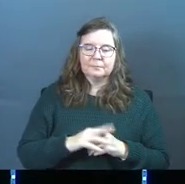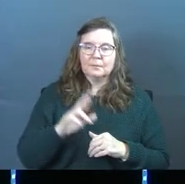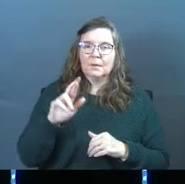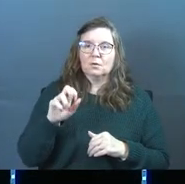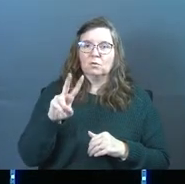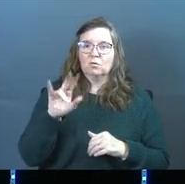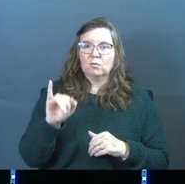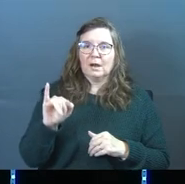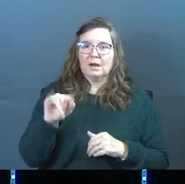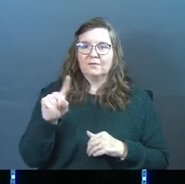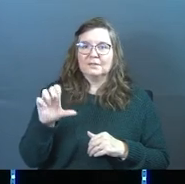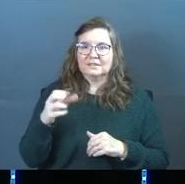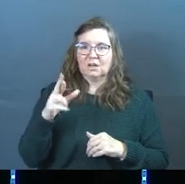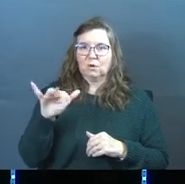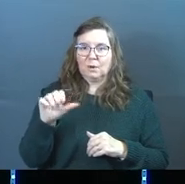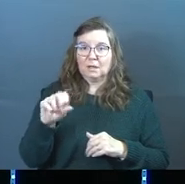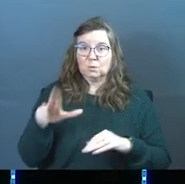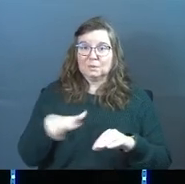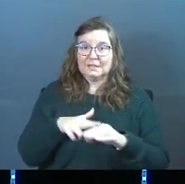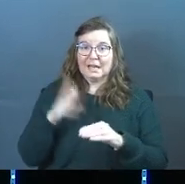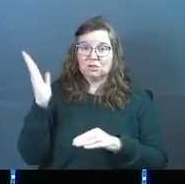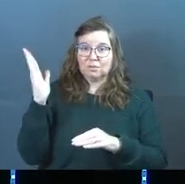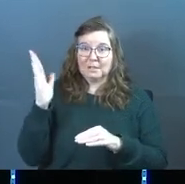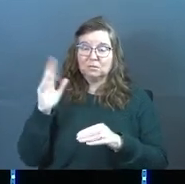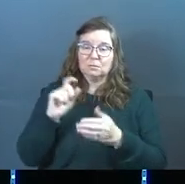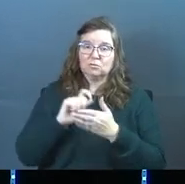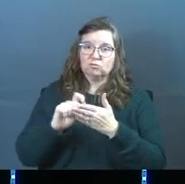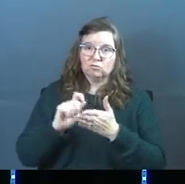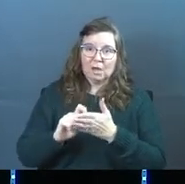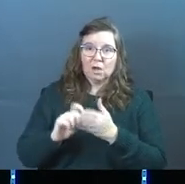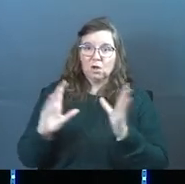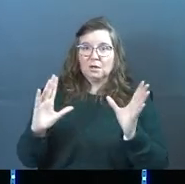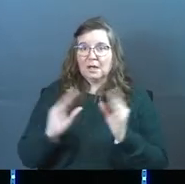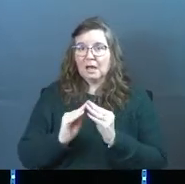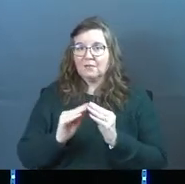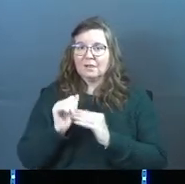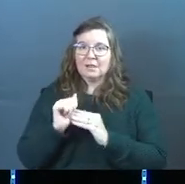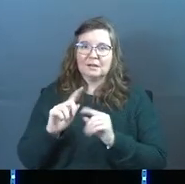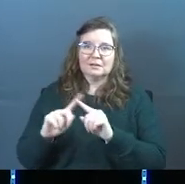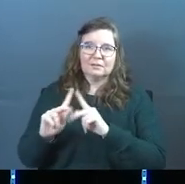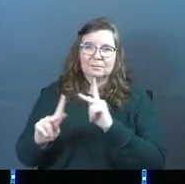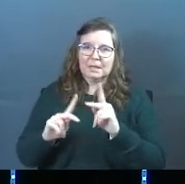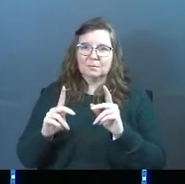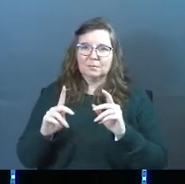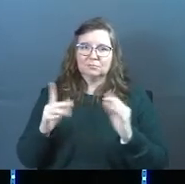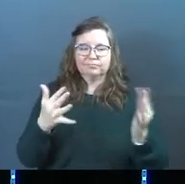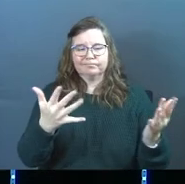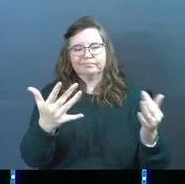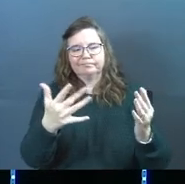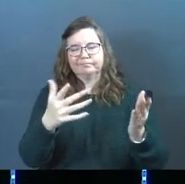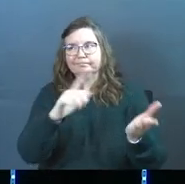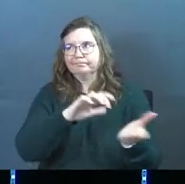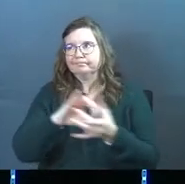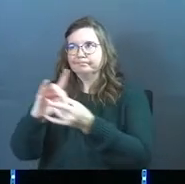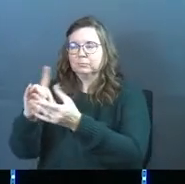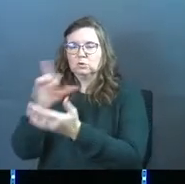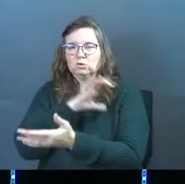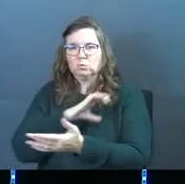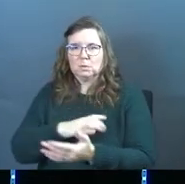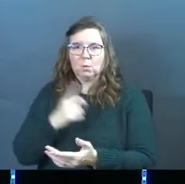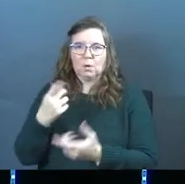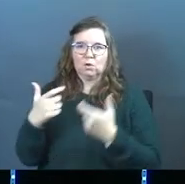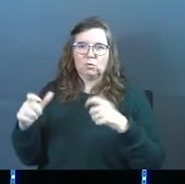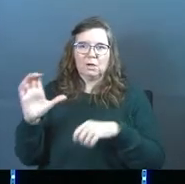Ravi Zacharias was a national speaker, writer, conferences, led all kinds of people to Christ. One of the